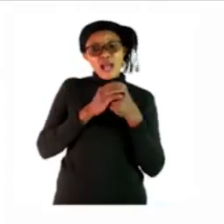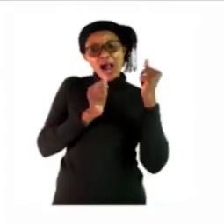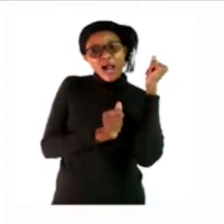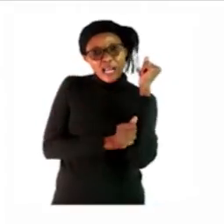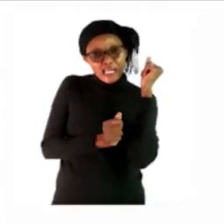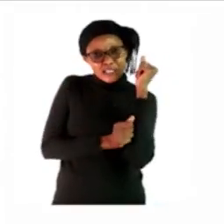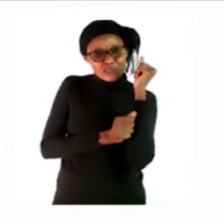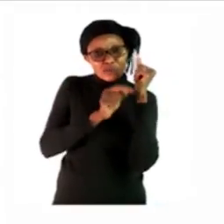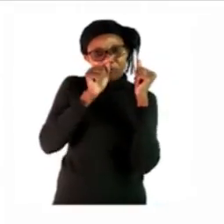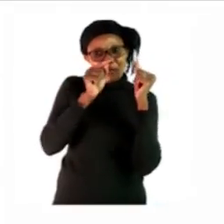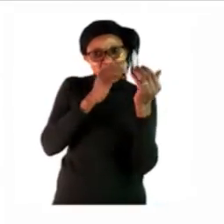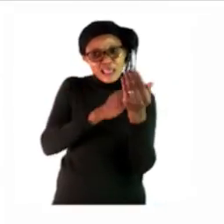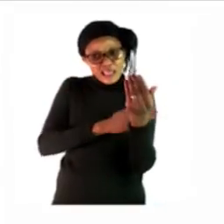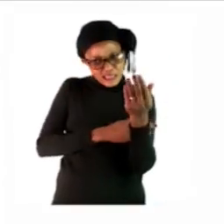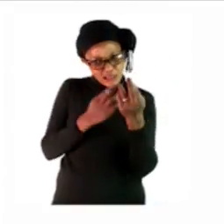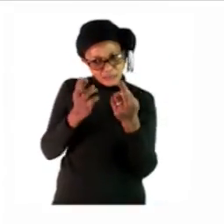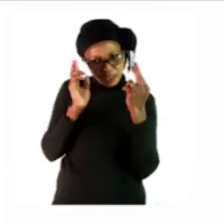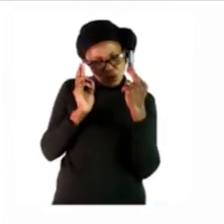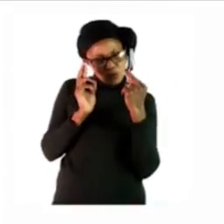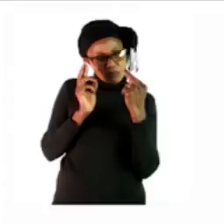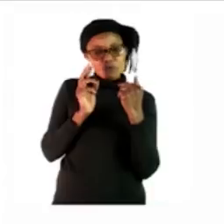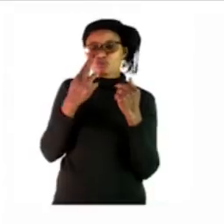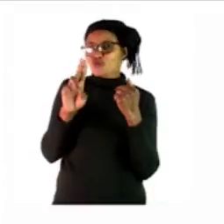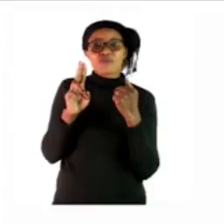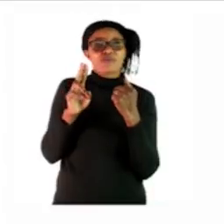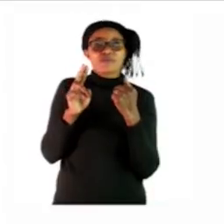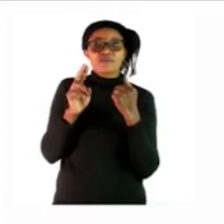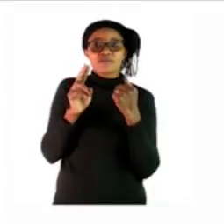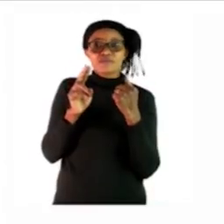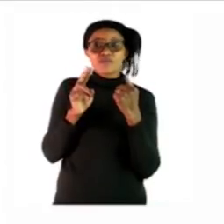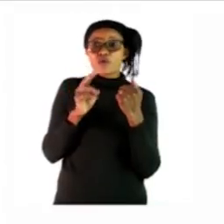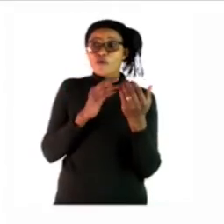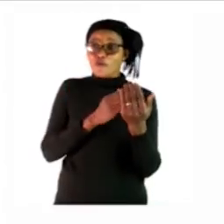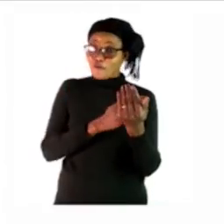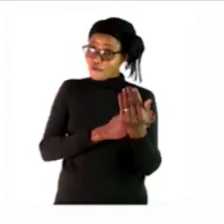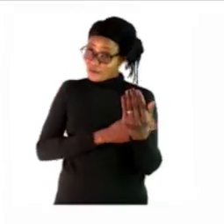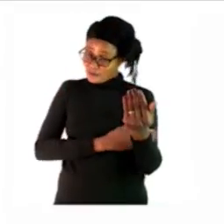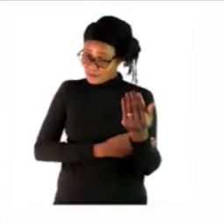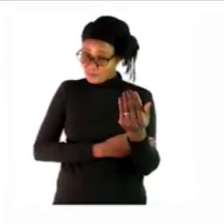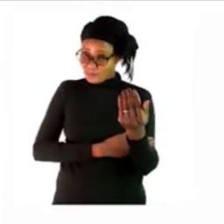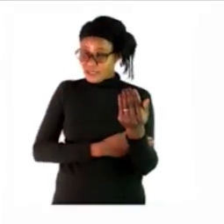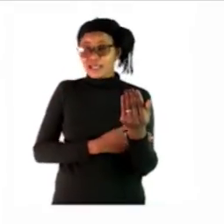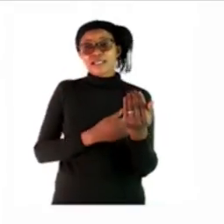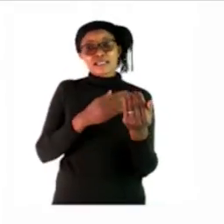in the bedroom no will we paste the bed in the bedroom